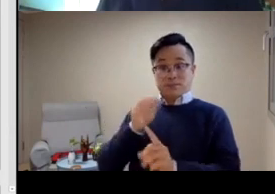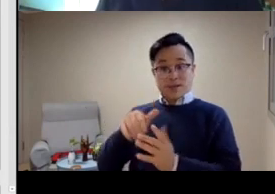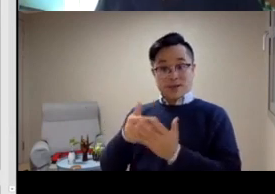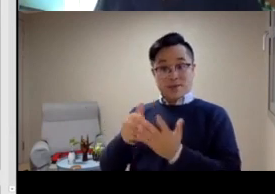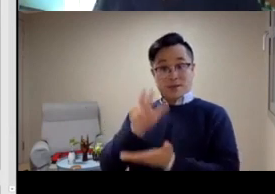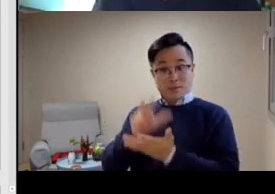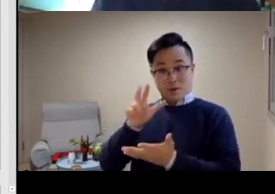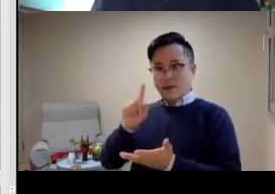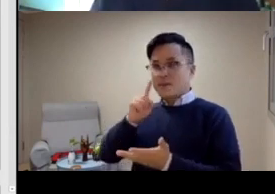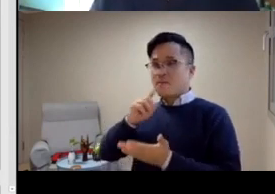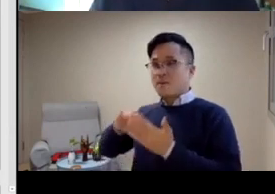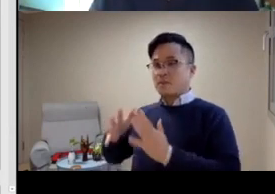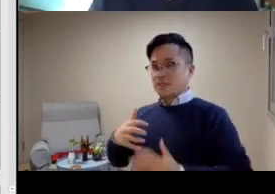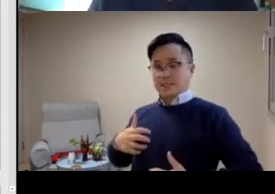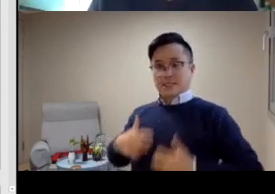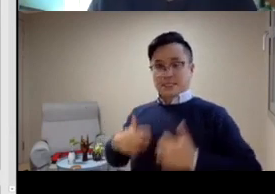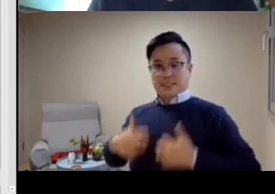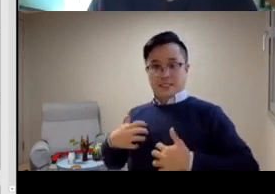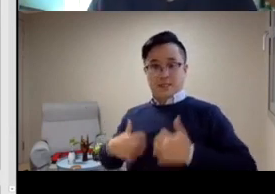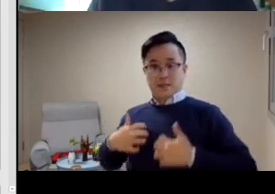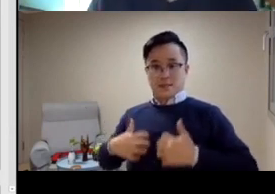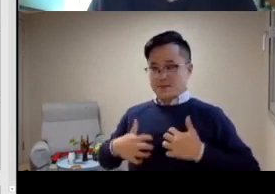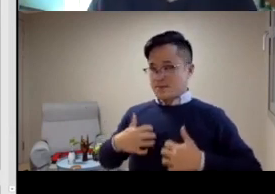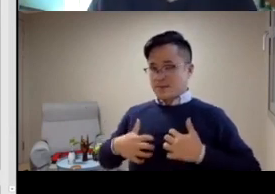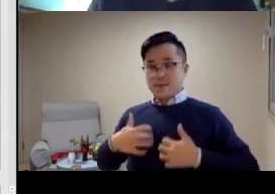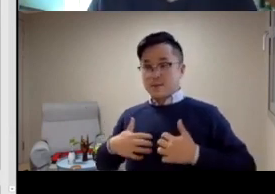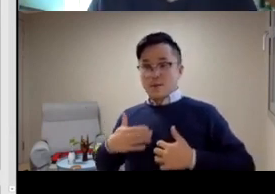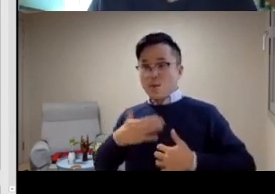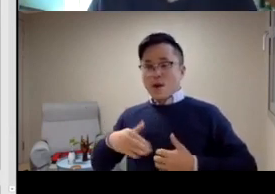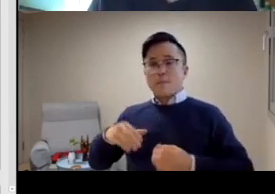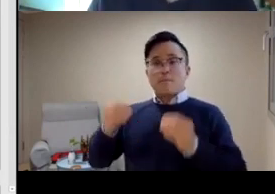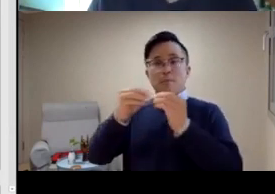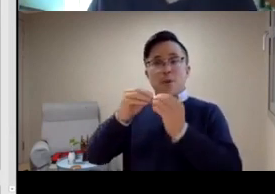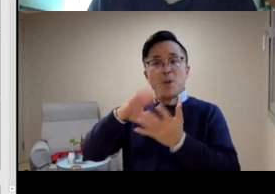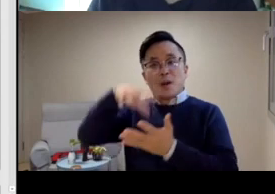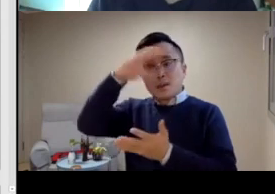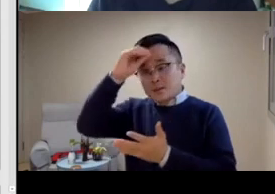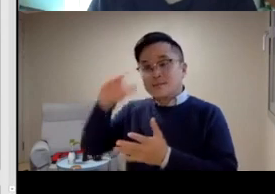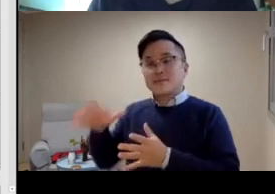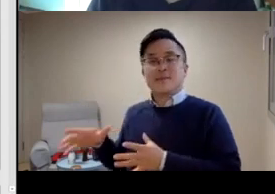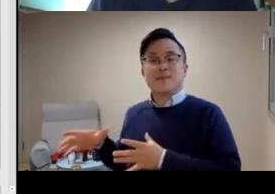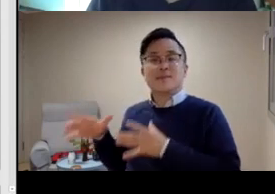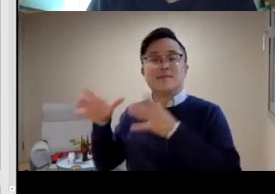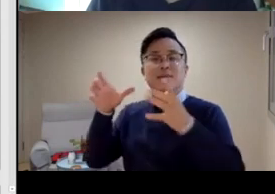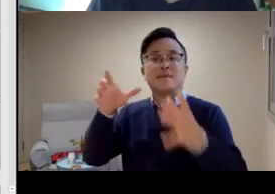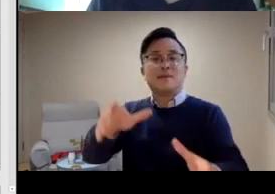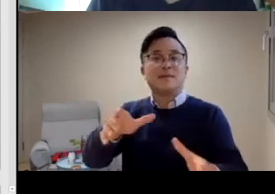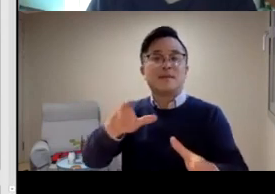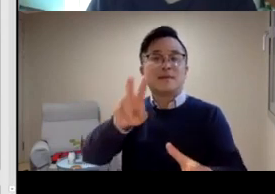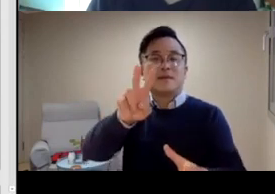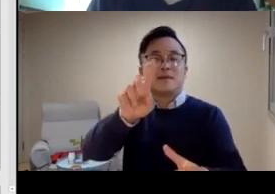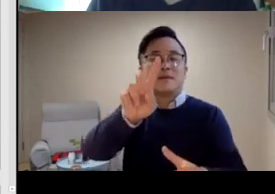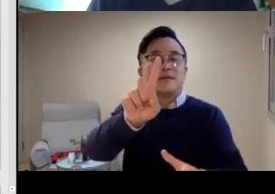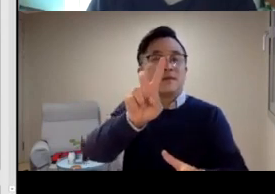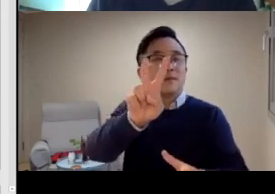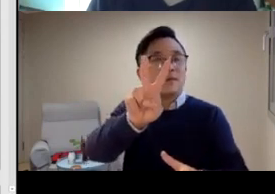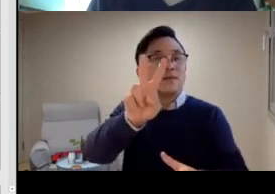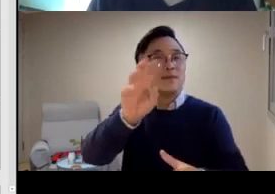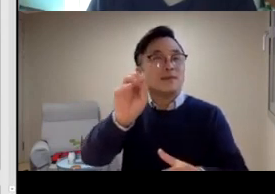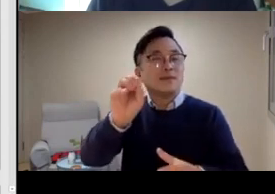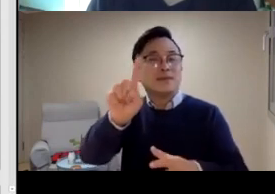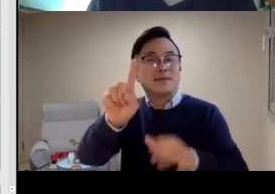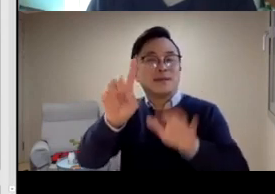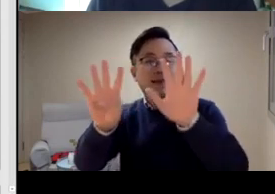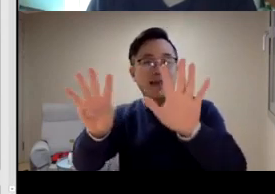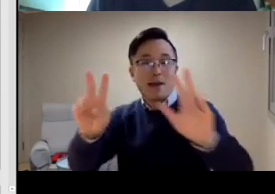in 2023, we're going to be hosting the World Federation of the Deaf